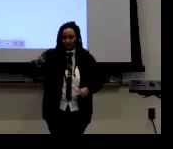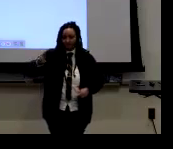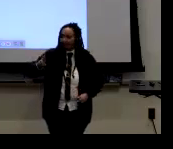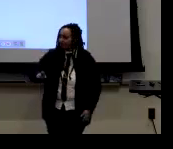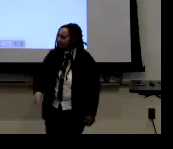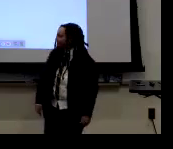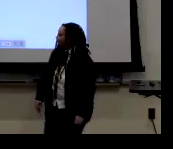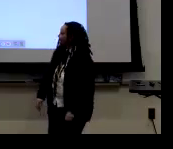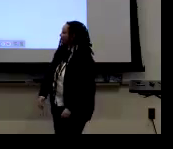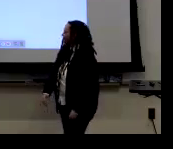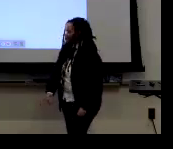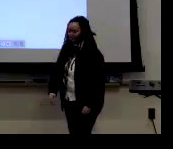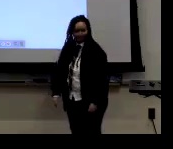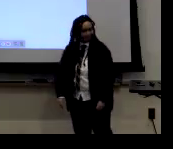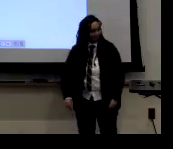and gender.